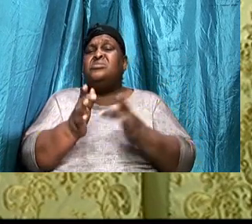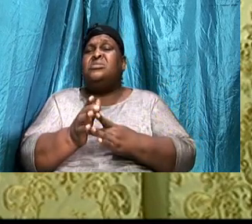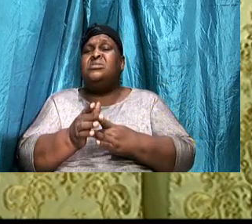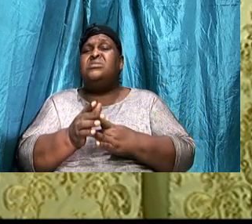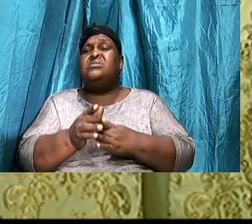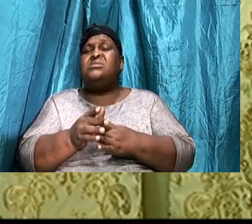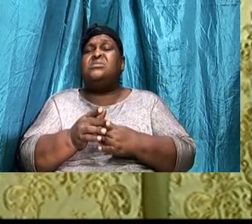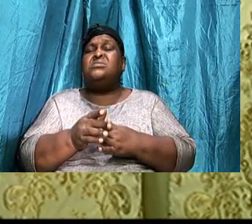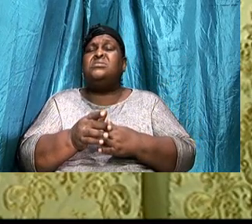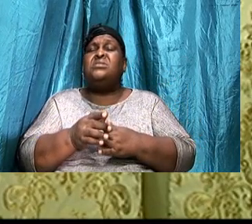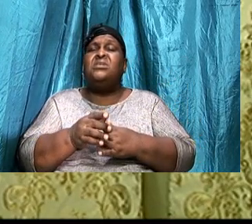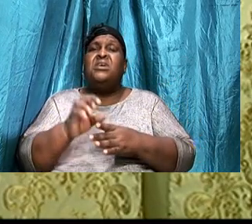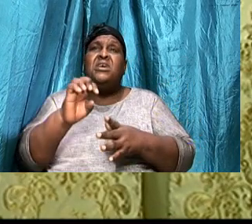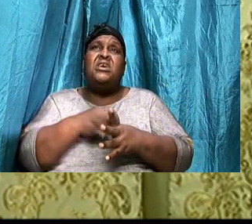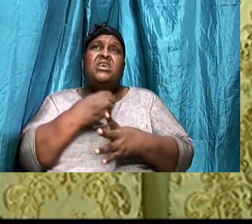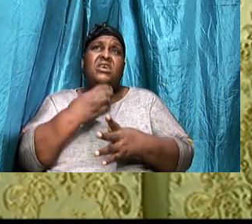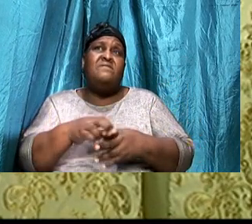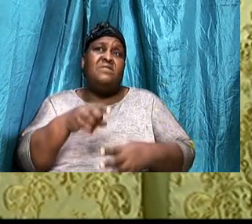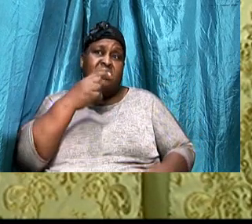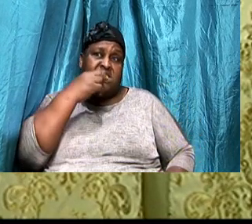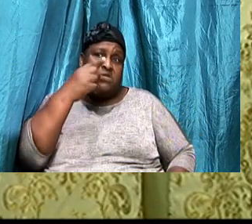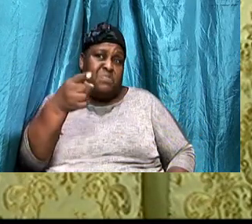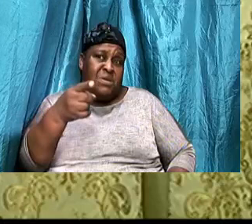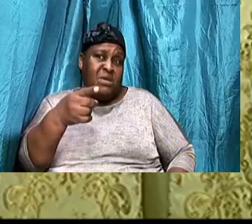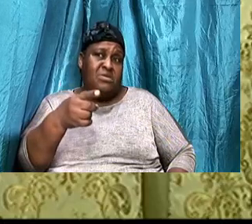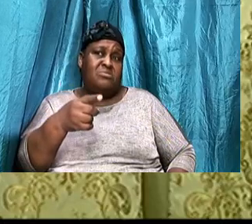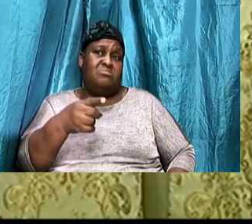Even his very speech, Give him away,